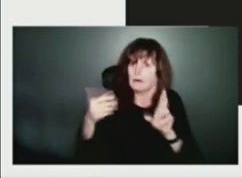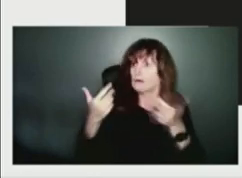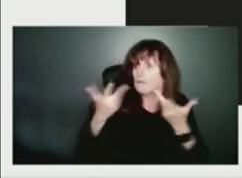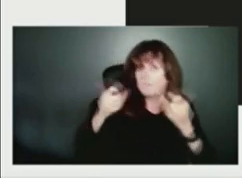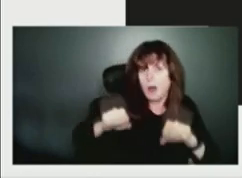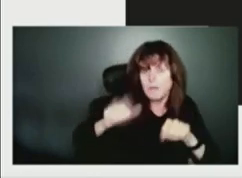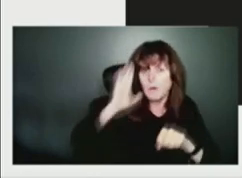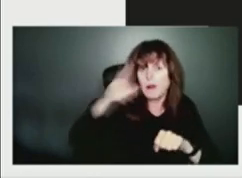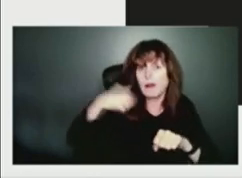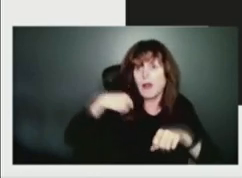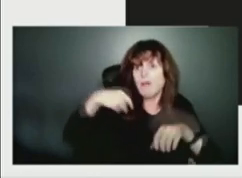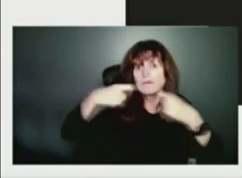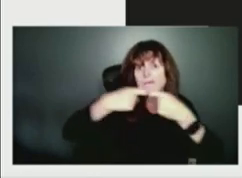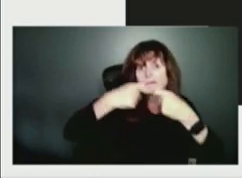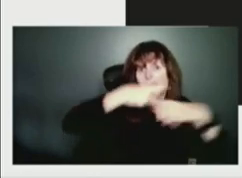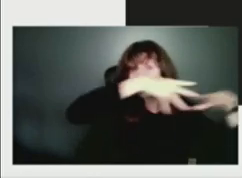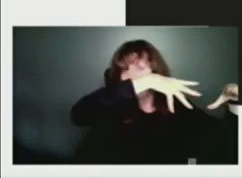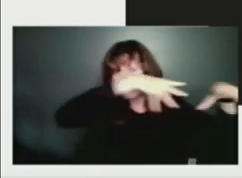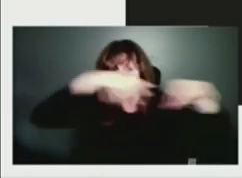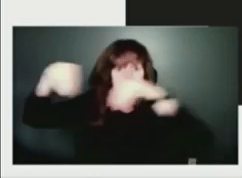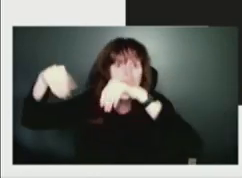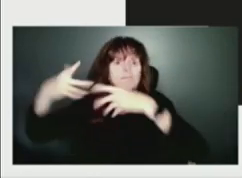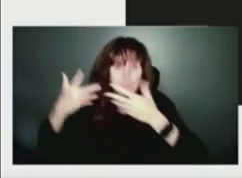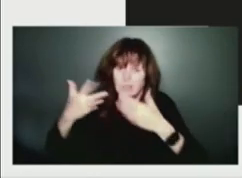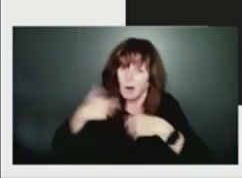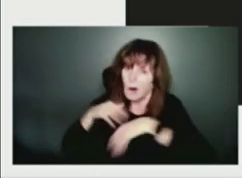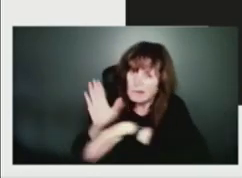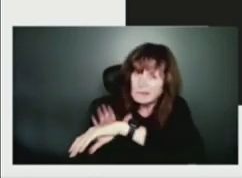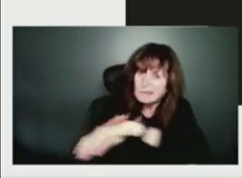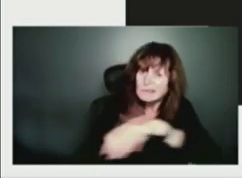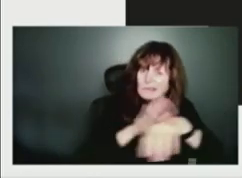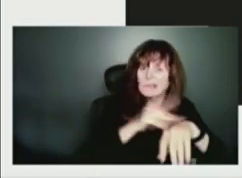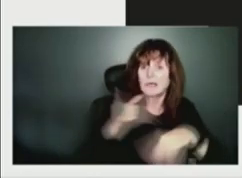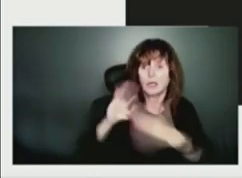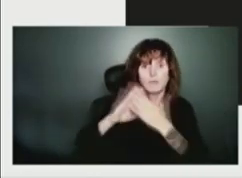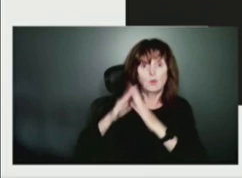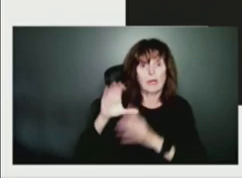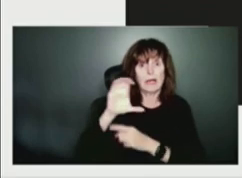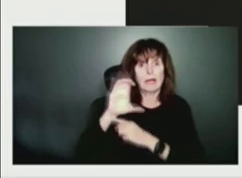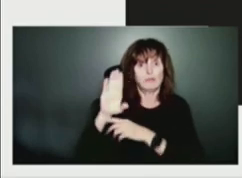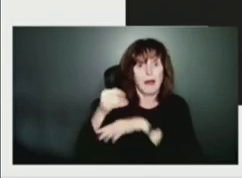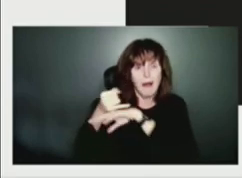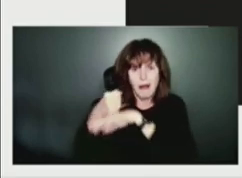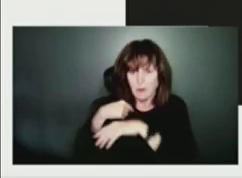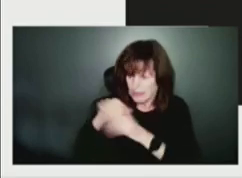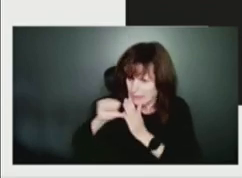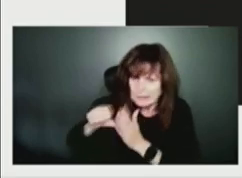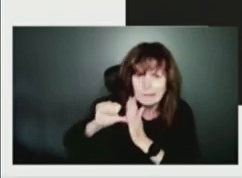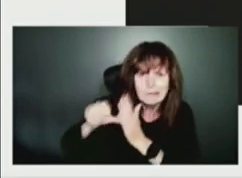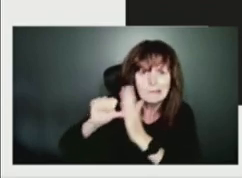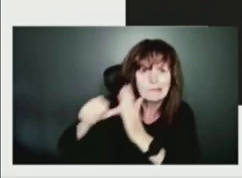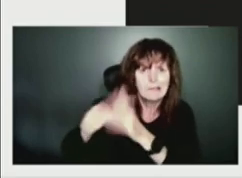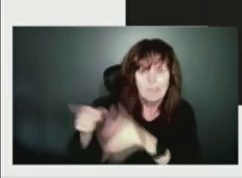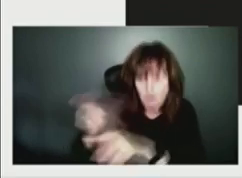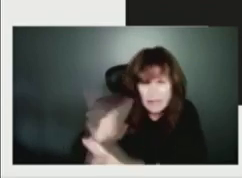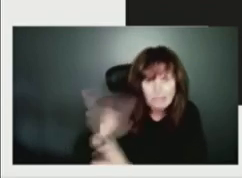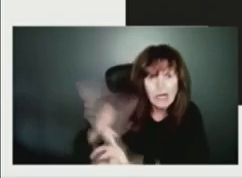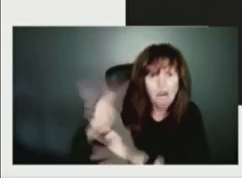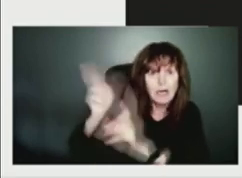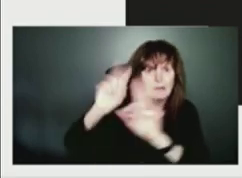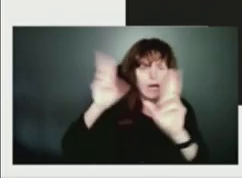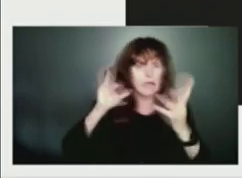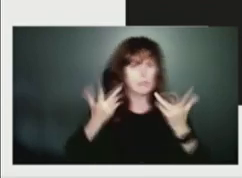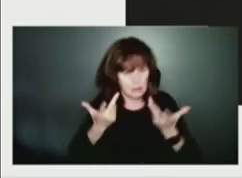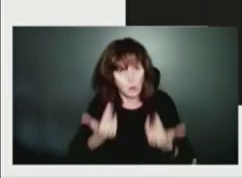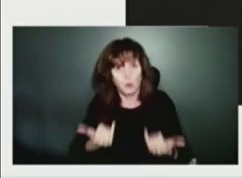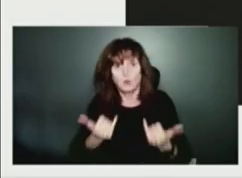community and the message to everyone across Cape Breton to prepare today, continue to prepare tomorrow for a